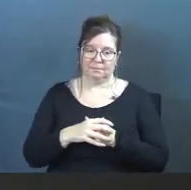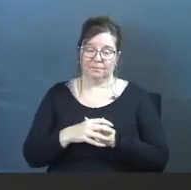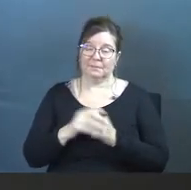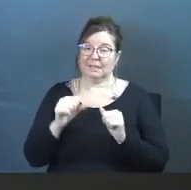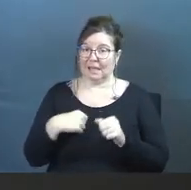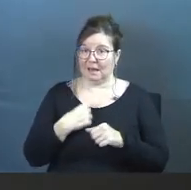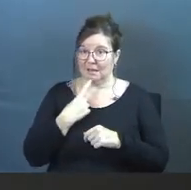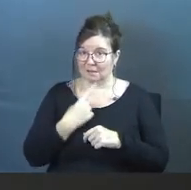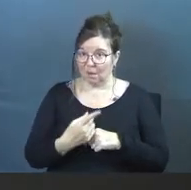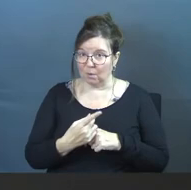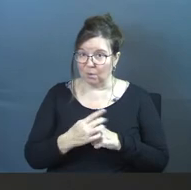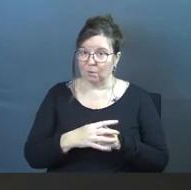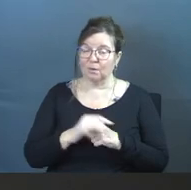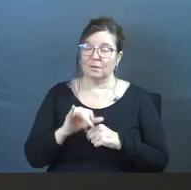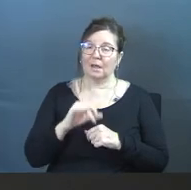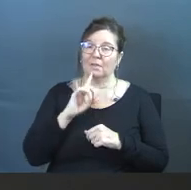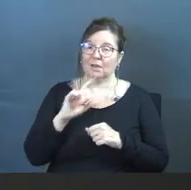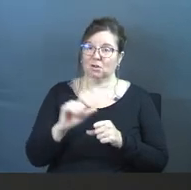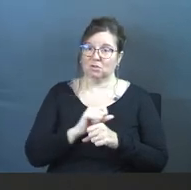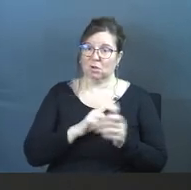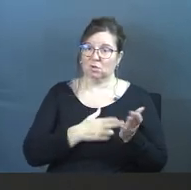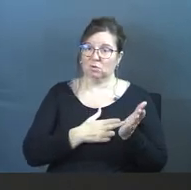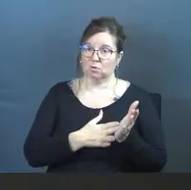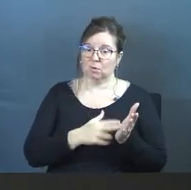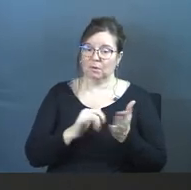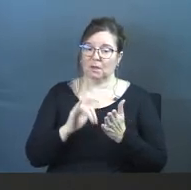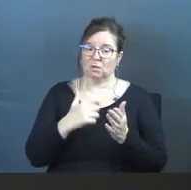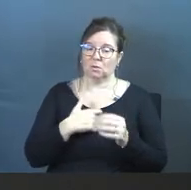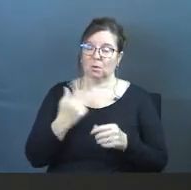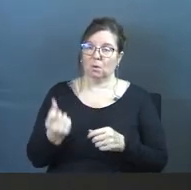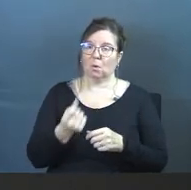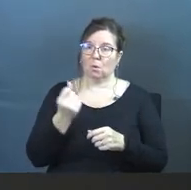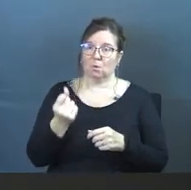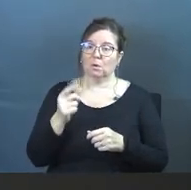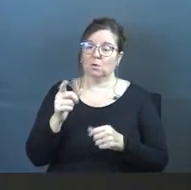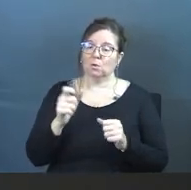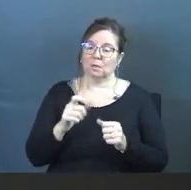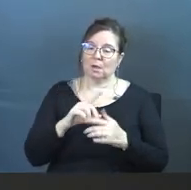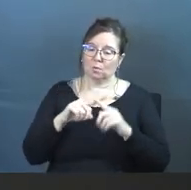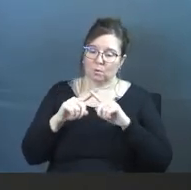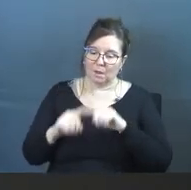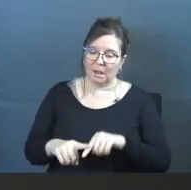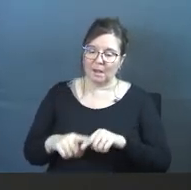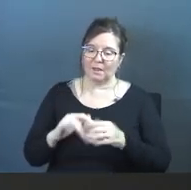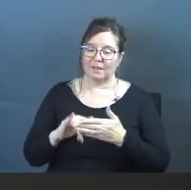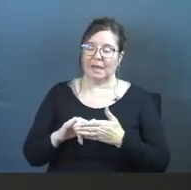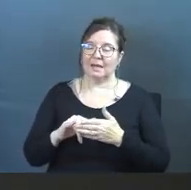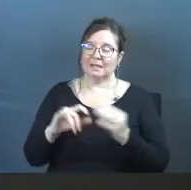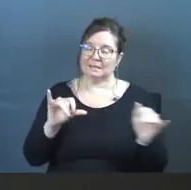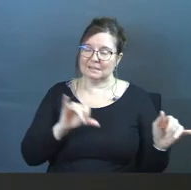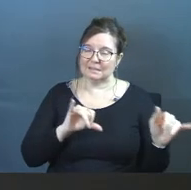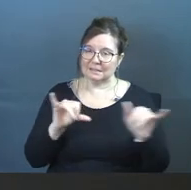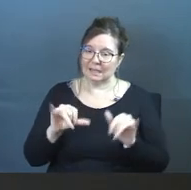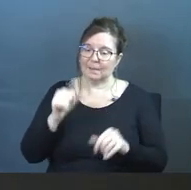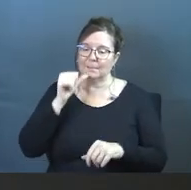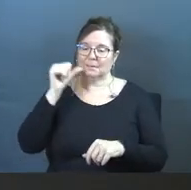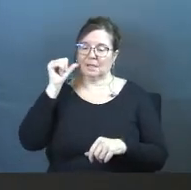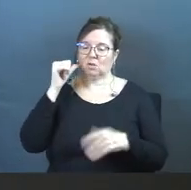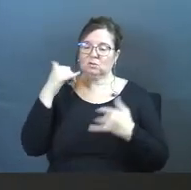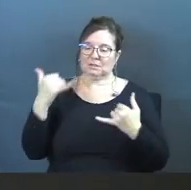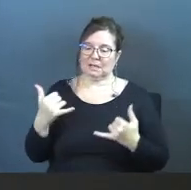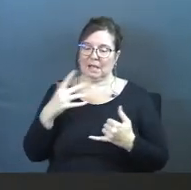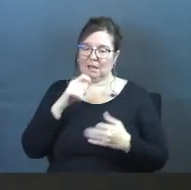Can I tell you that there's a truth that you can hold on to, that you can rely on to, that is the same yesterday,